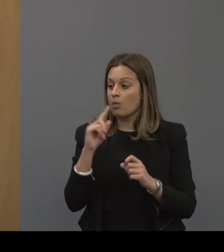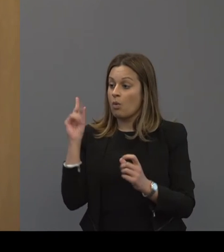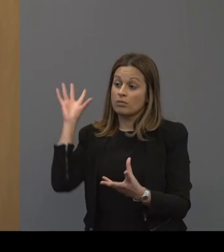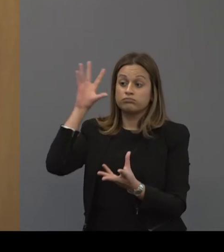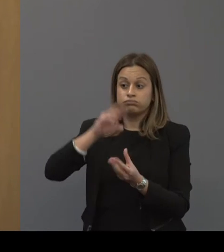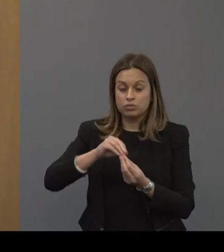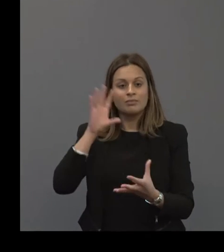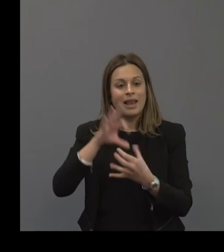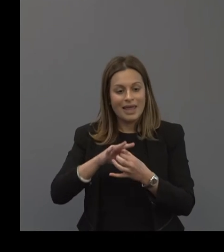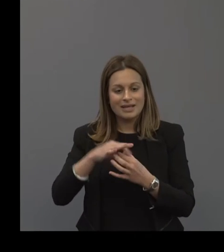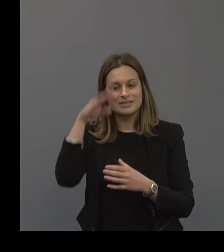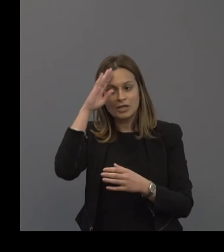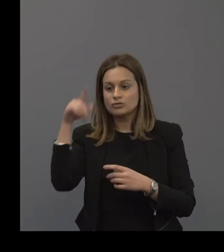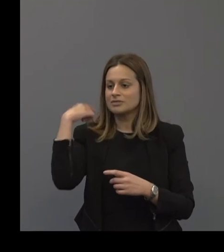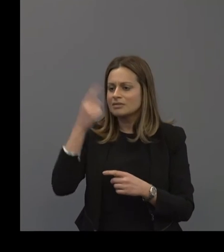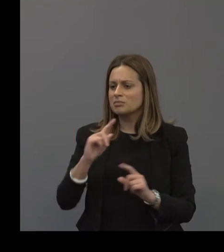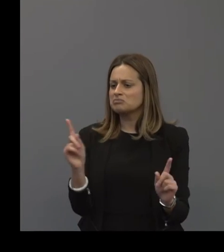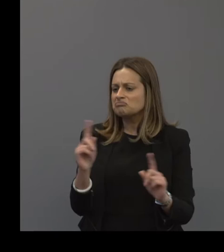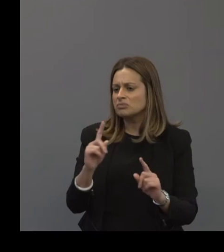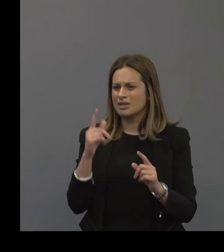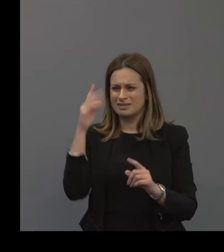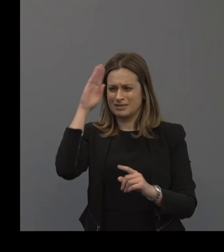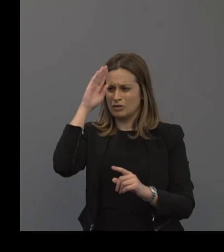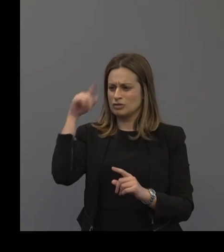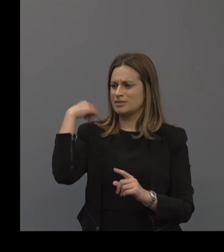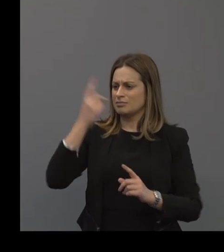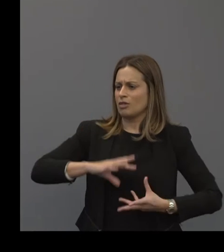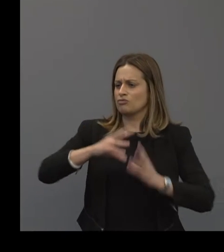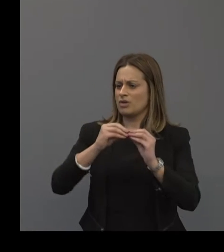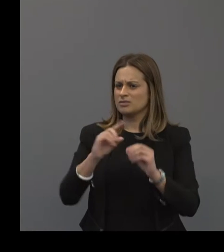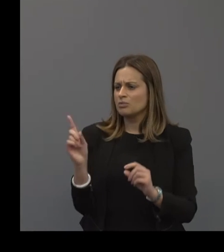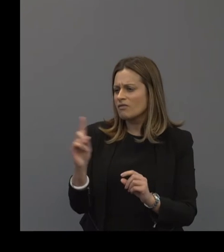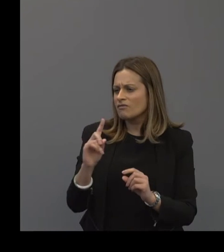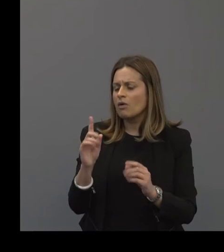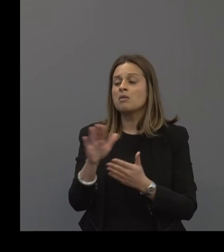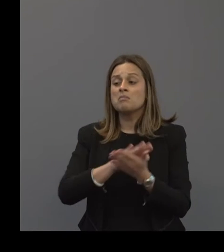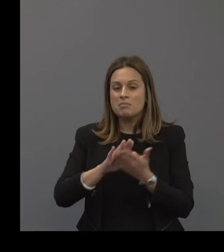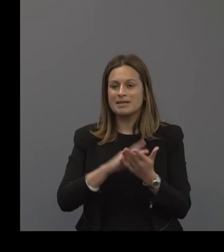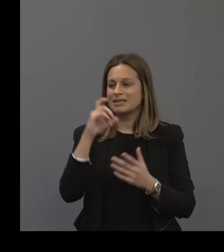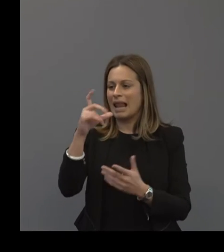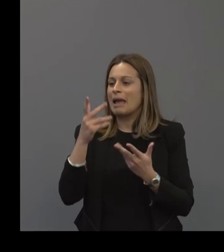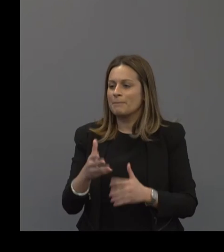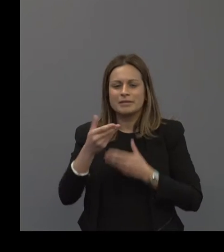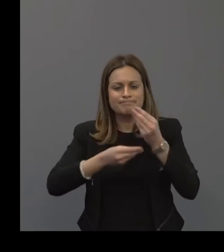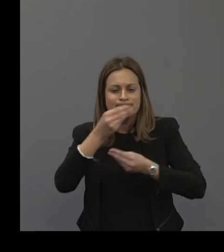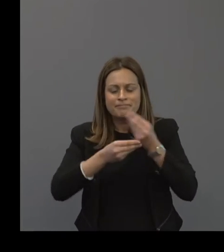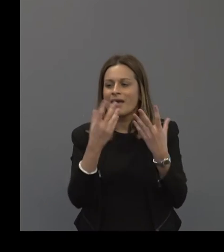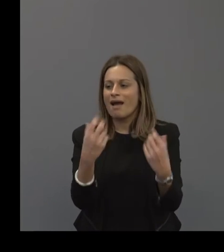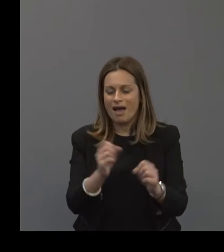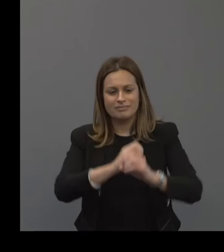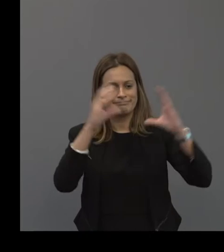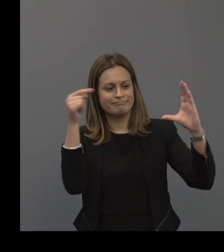decibels today but the reason that dangerous decibels was created was to address what Claire's alluded to. We have